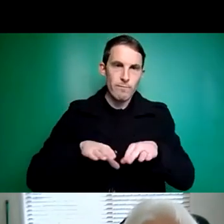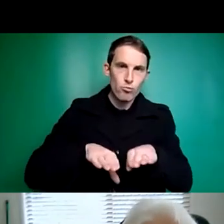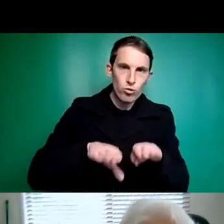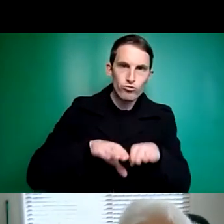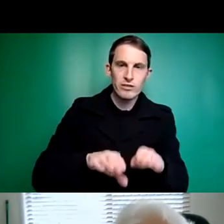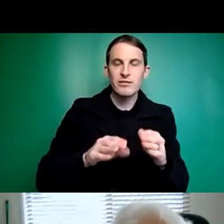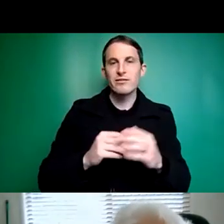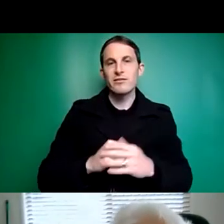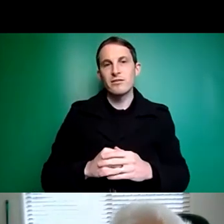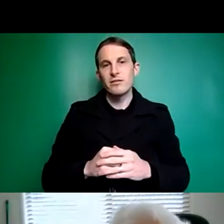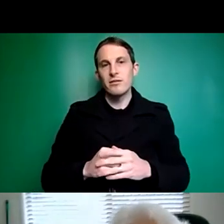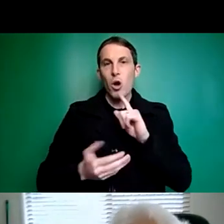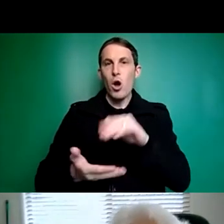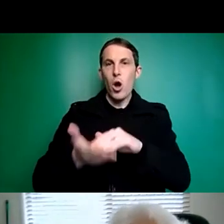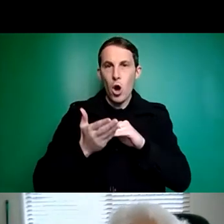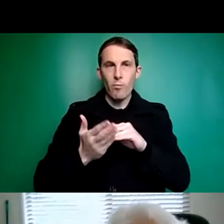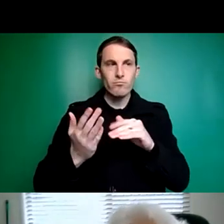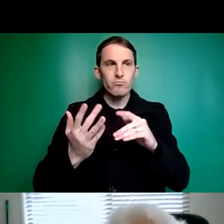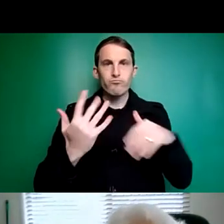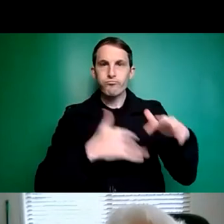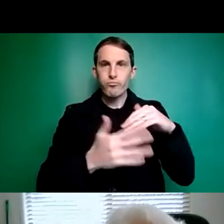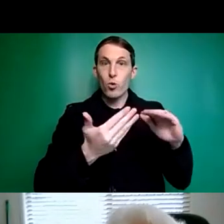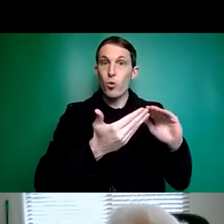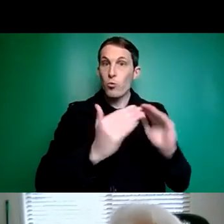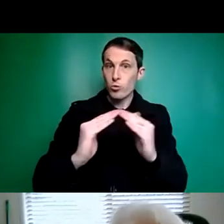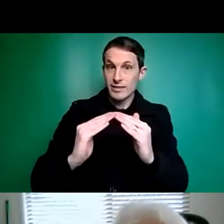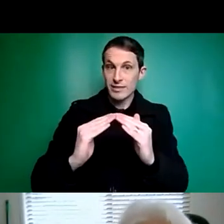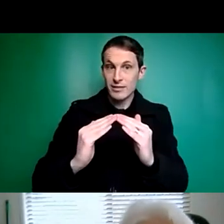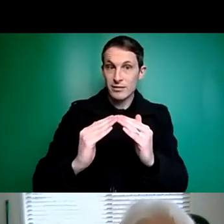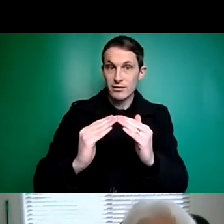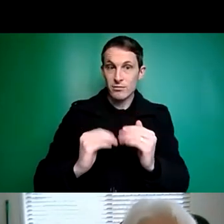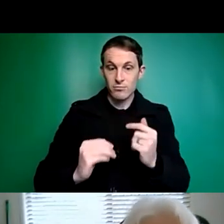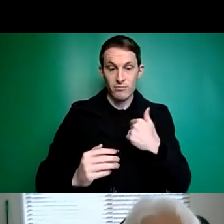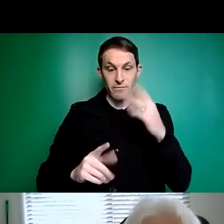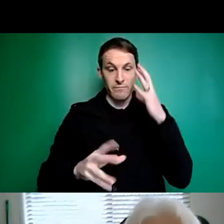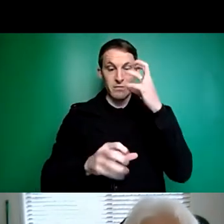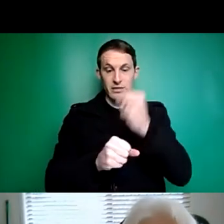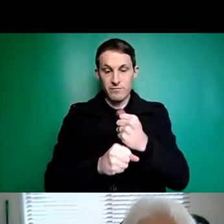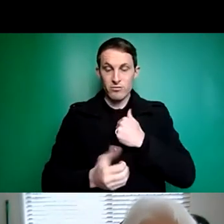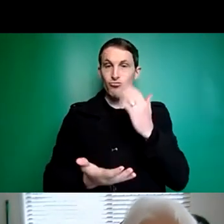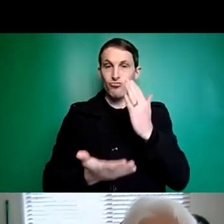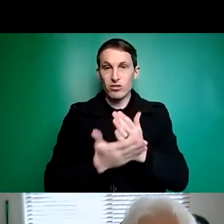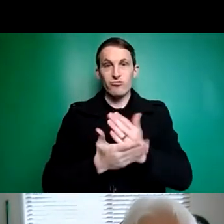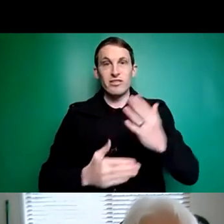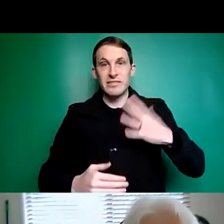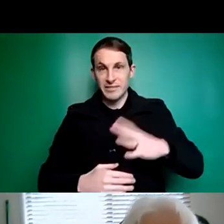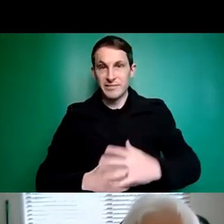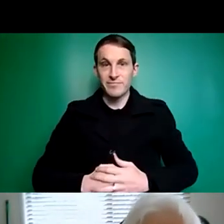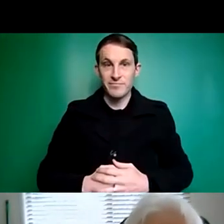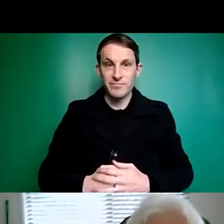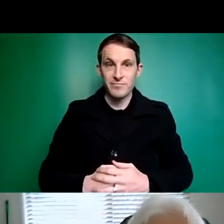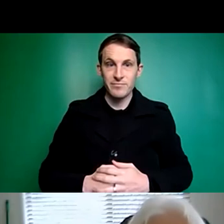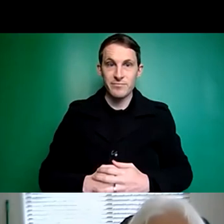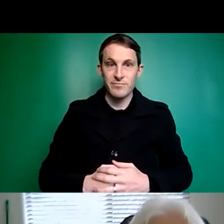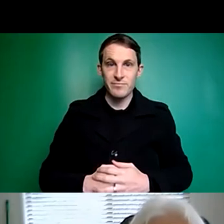It helps me to get out and about and into the community which I think I really need. Yeah. Right for everybody.